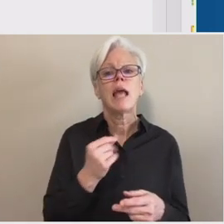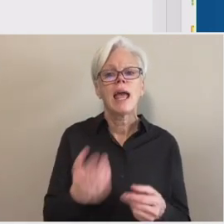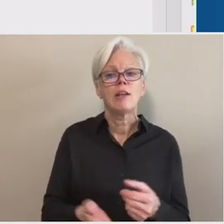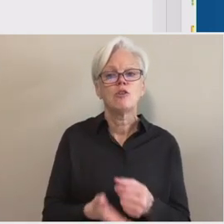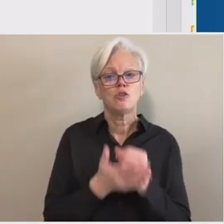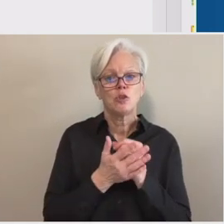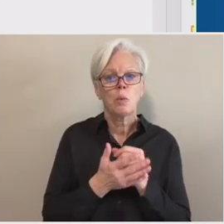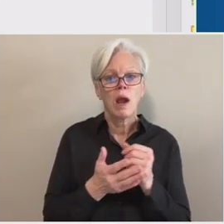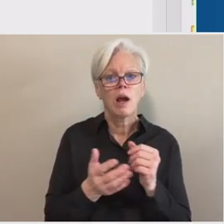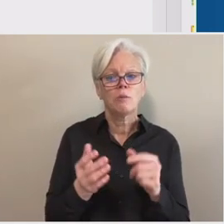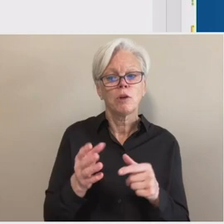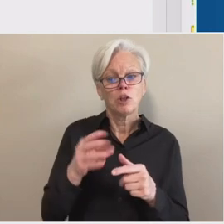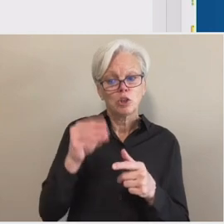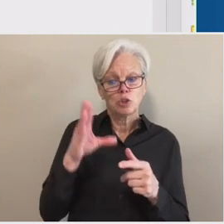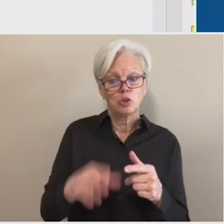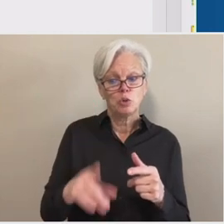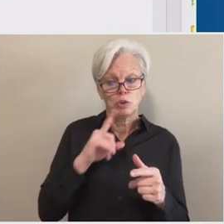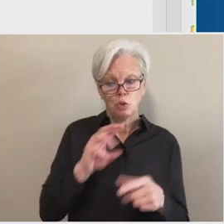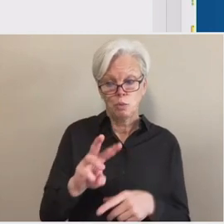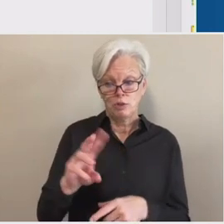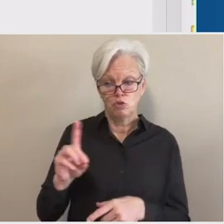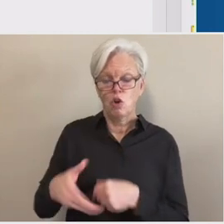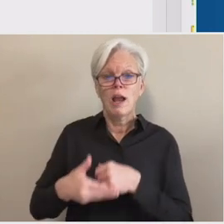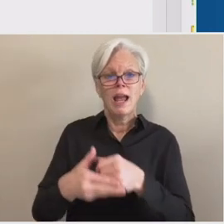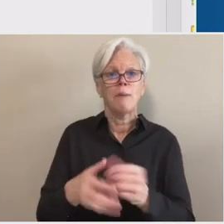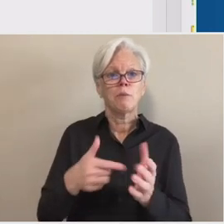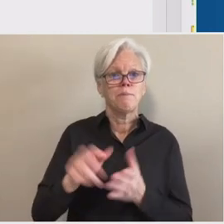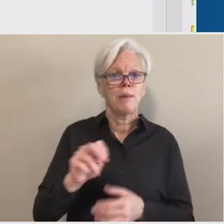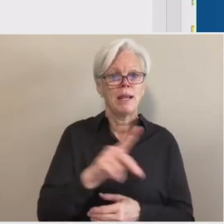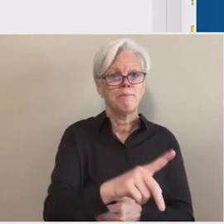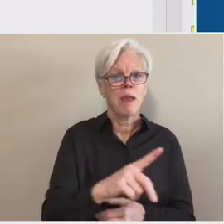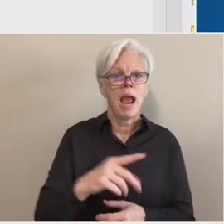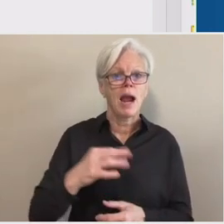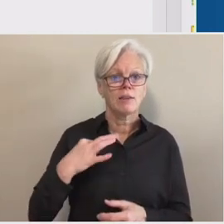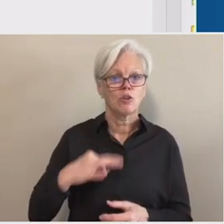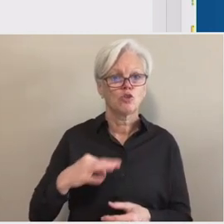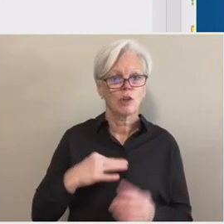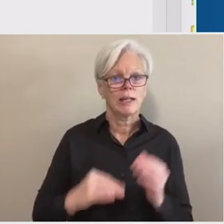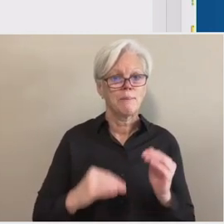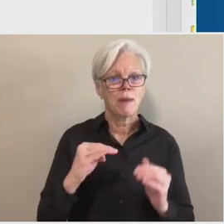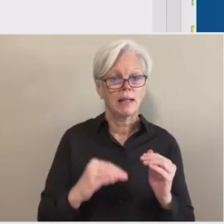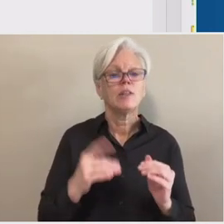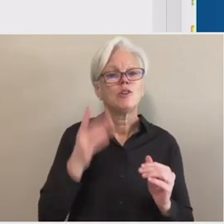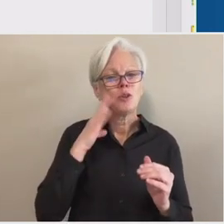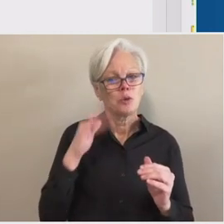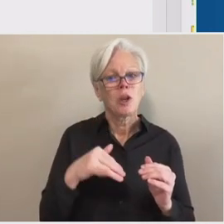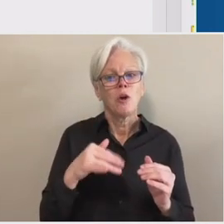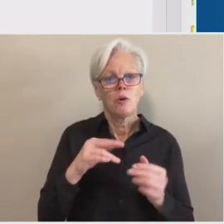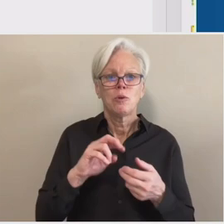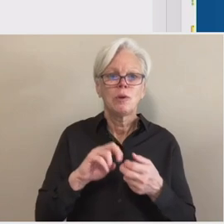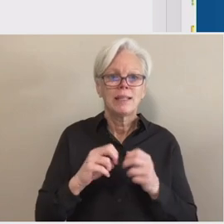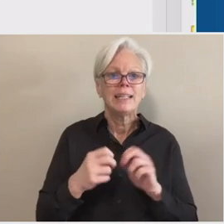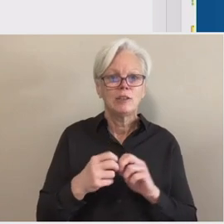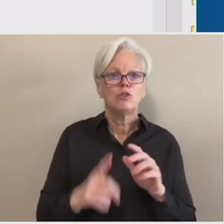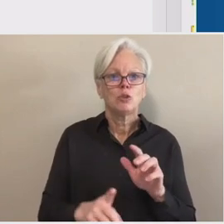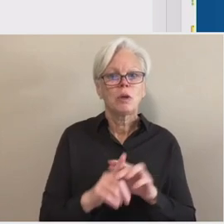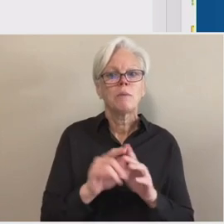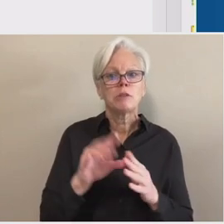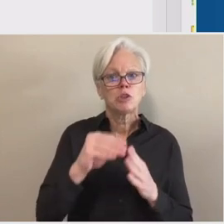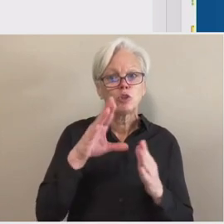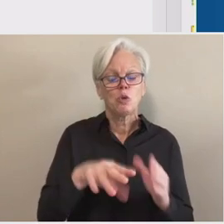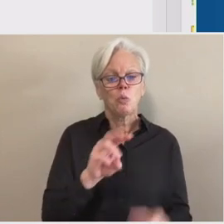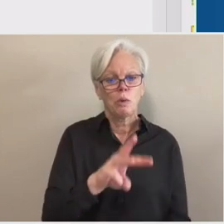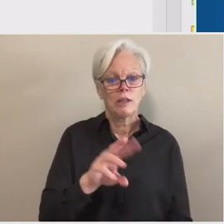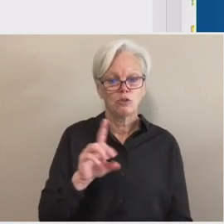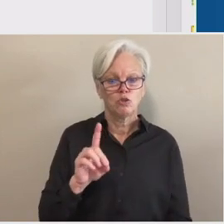students repay their credit balances. As many of you know, uh, the issue of students, uh, who withdraw, uh, with, uh, with institutional